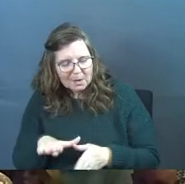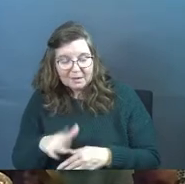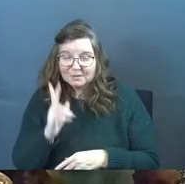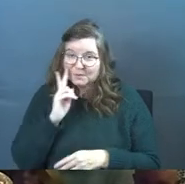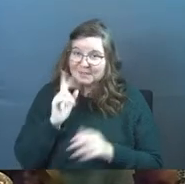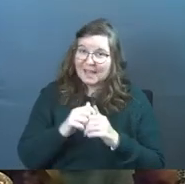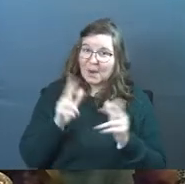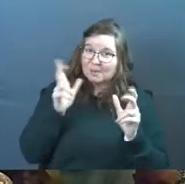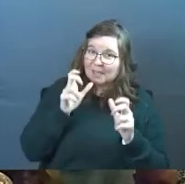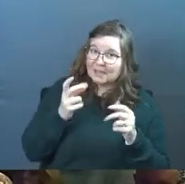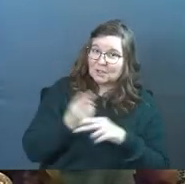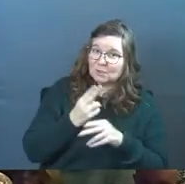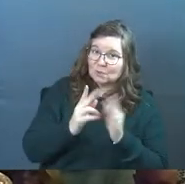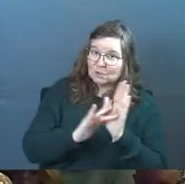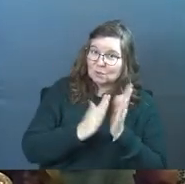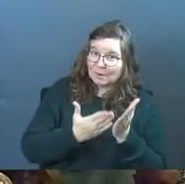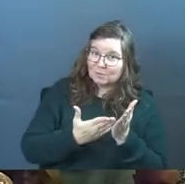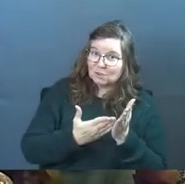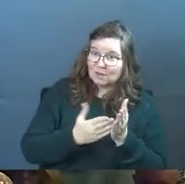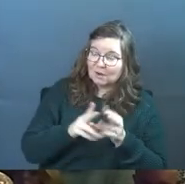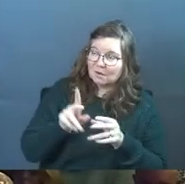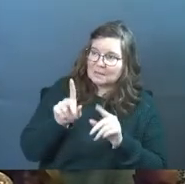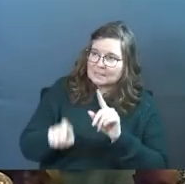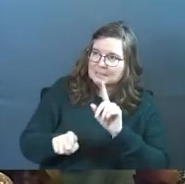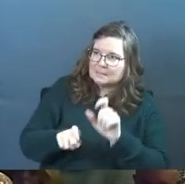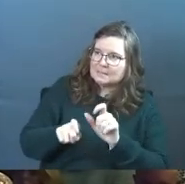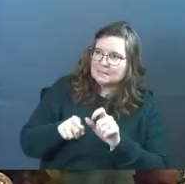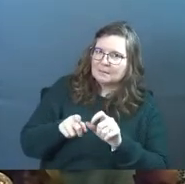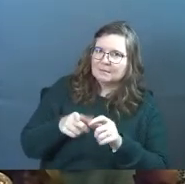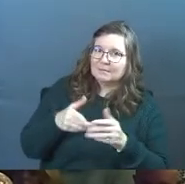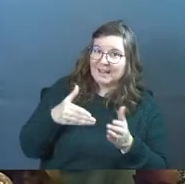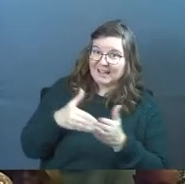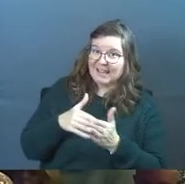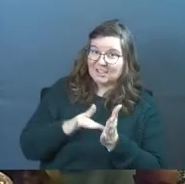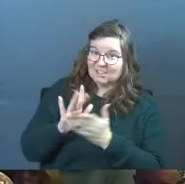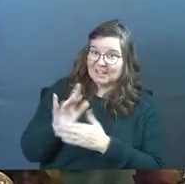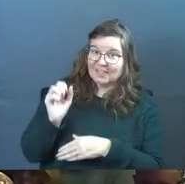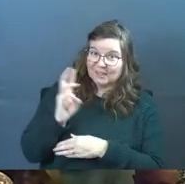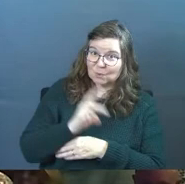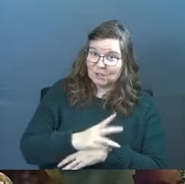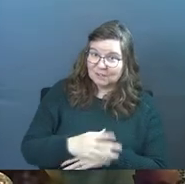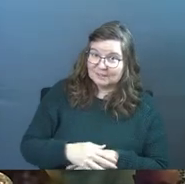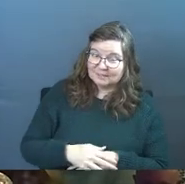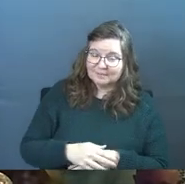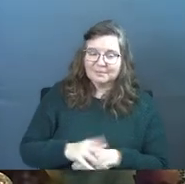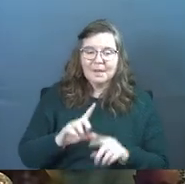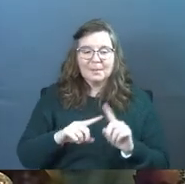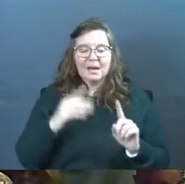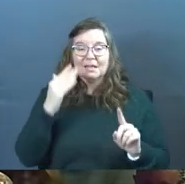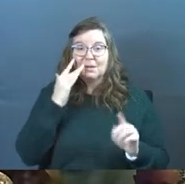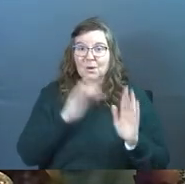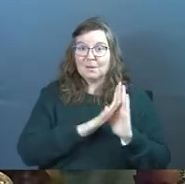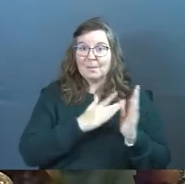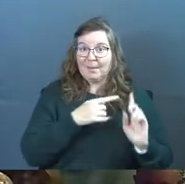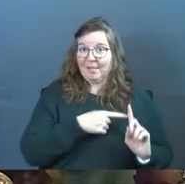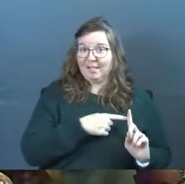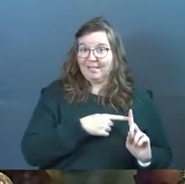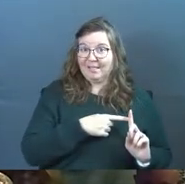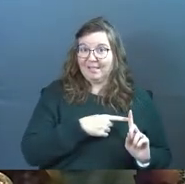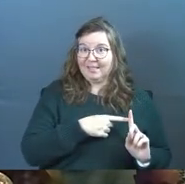Do you see how Satan's using scripture against Jesus? Jesus, that's weird. But he knows the Bible.